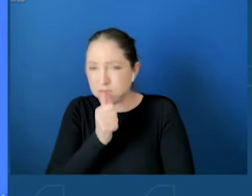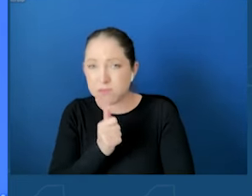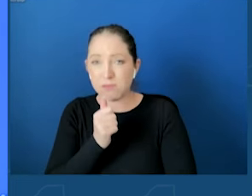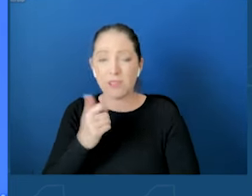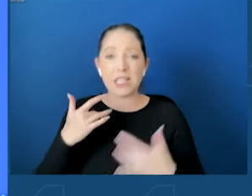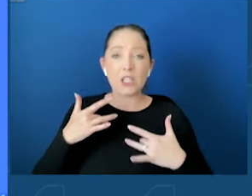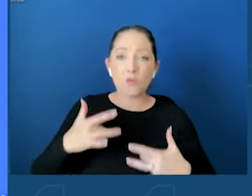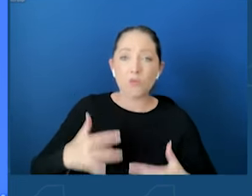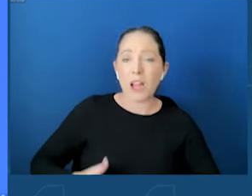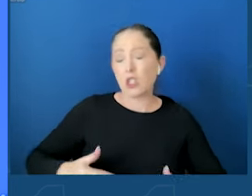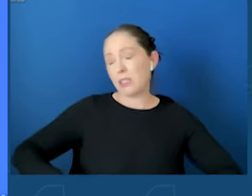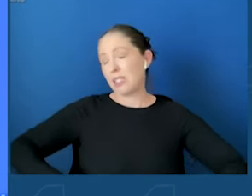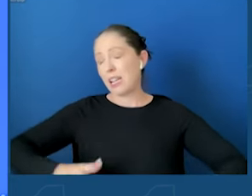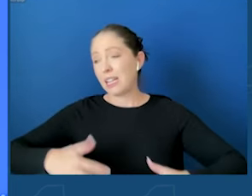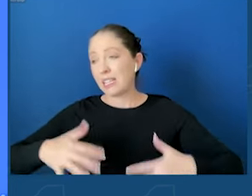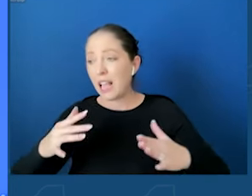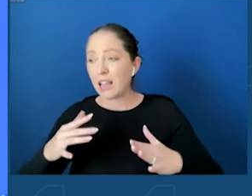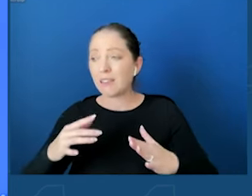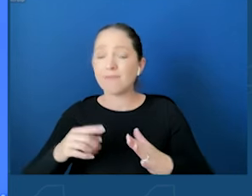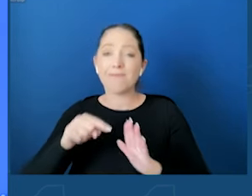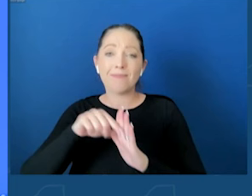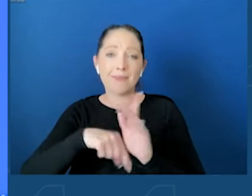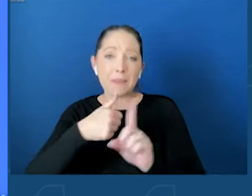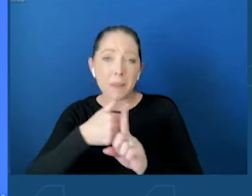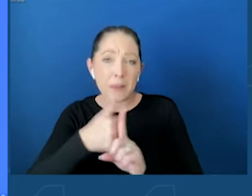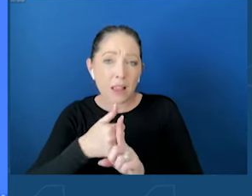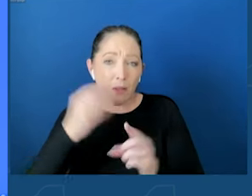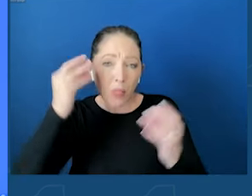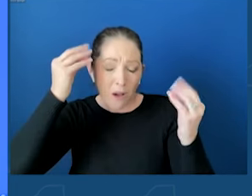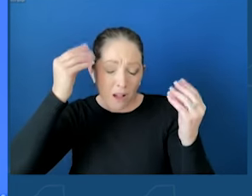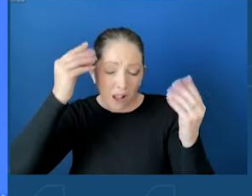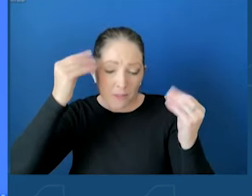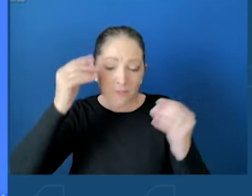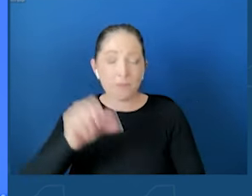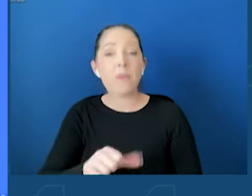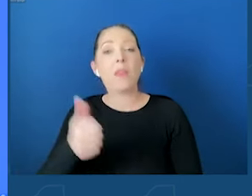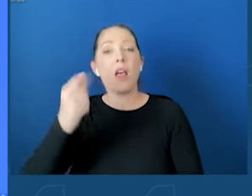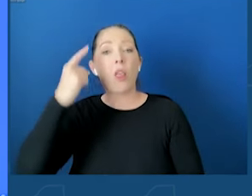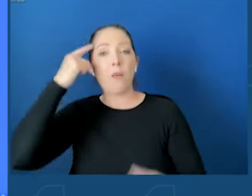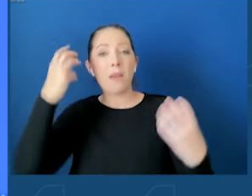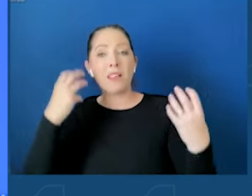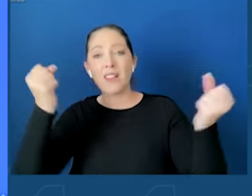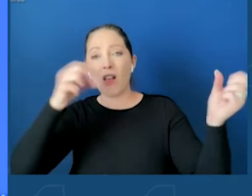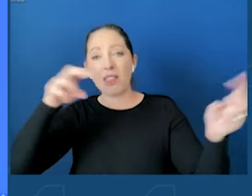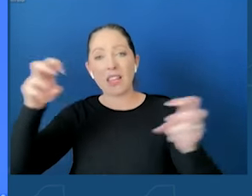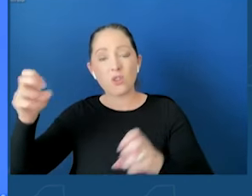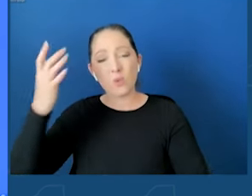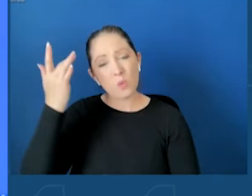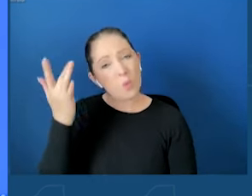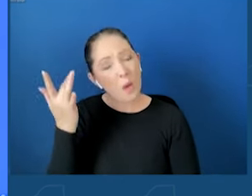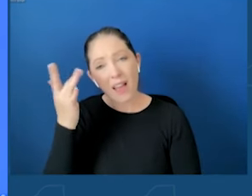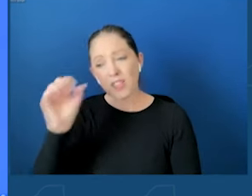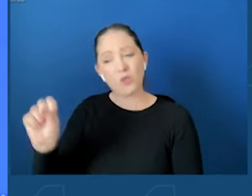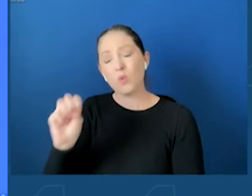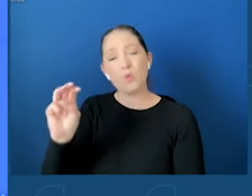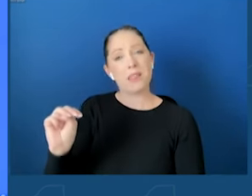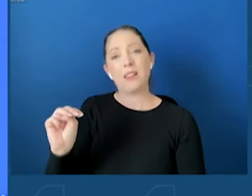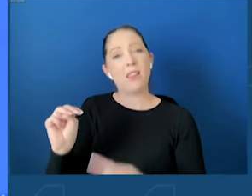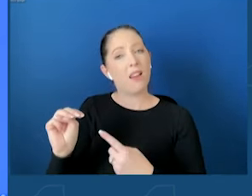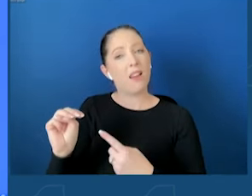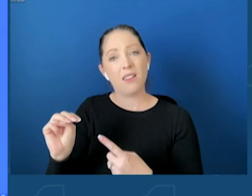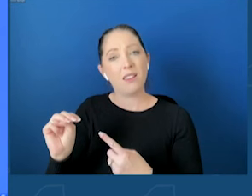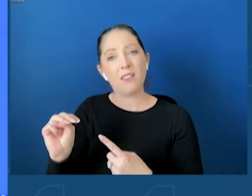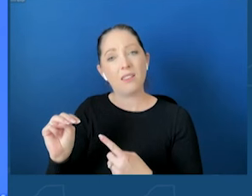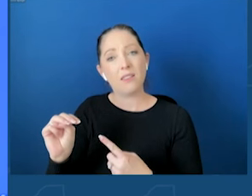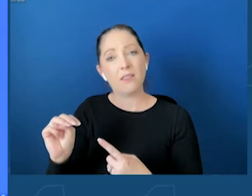suicidal thoughts, and other mental health issues, largely because of social media. Teenagers and children are spending